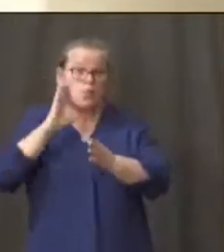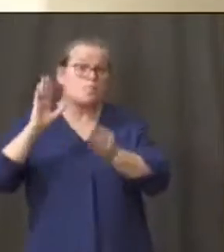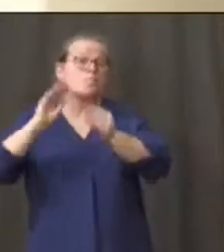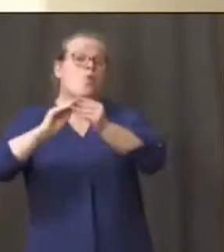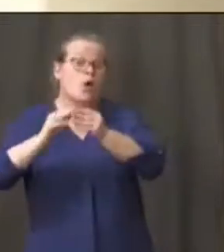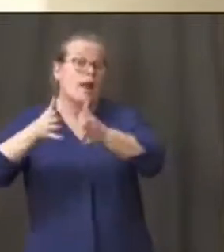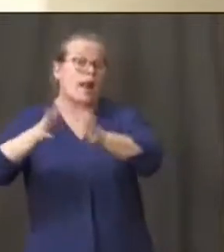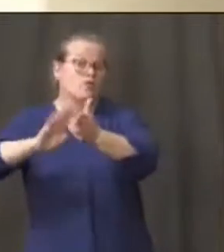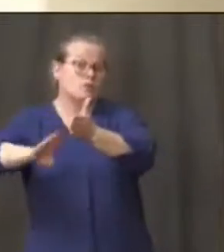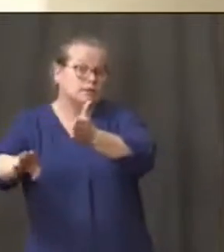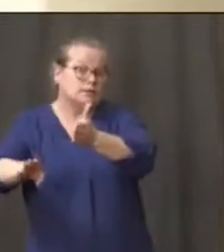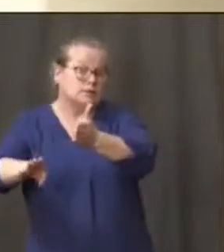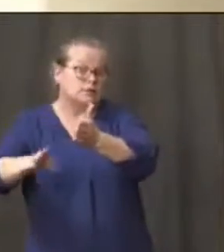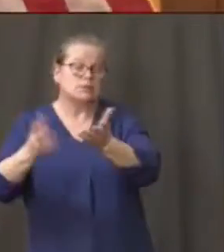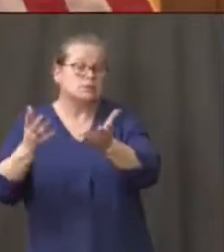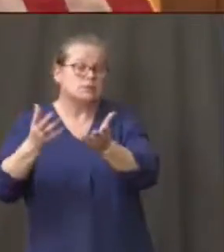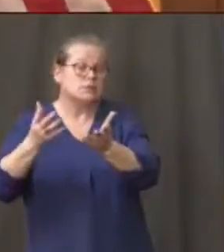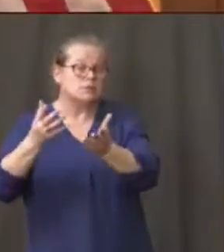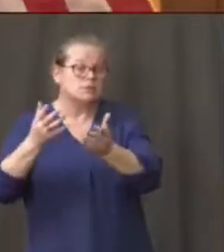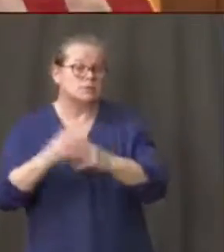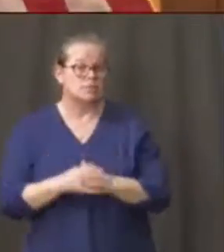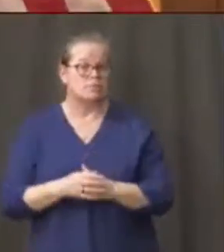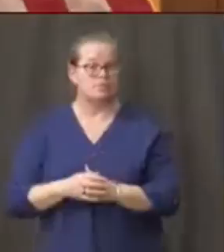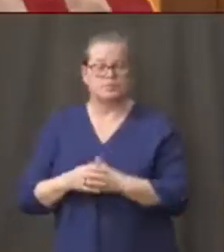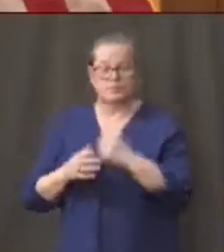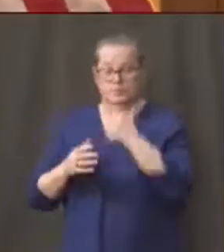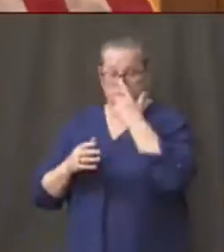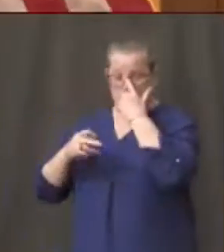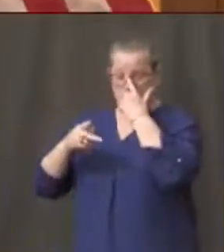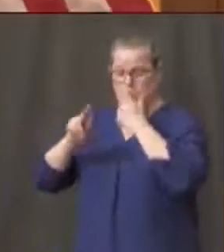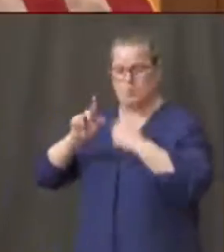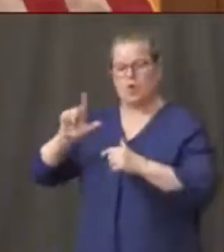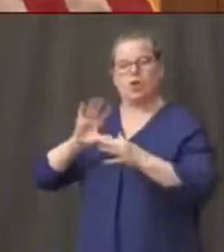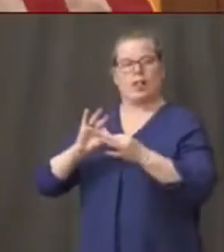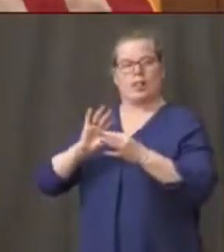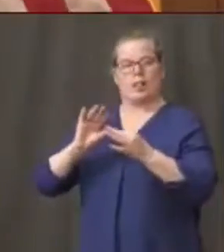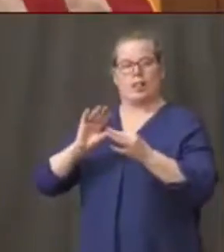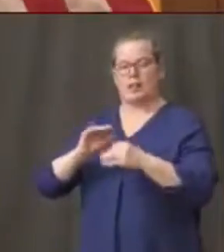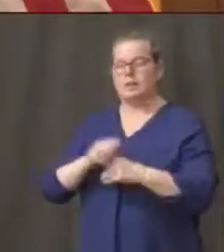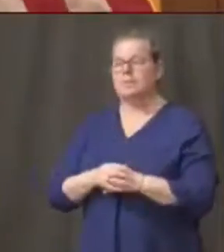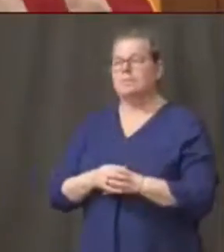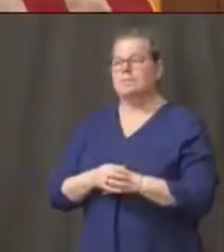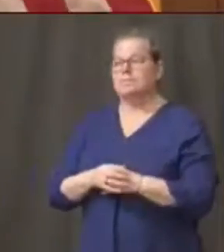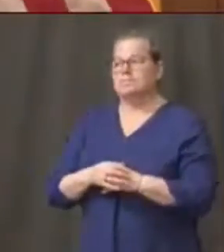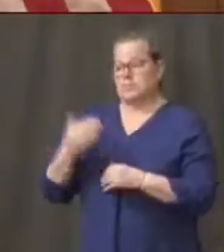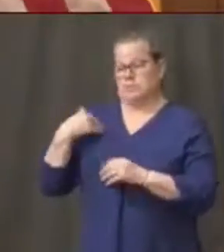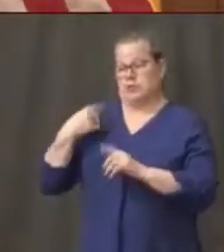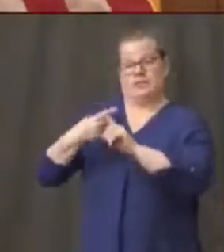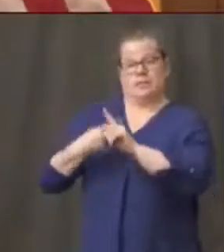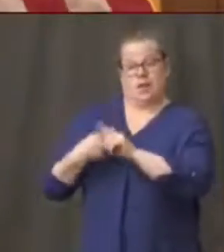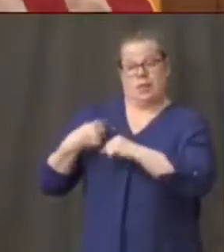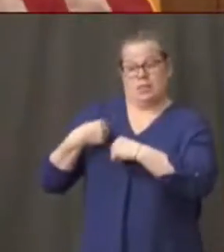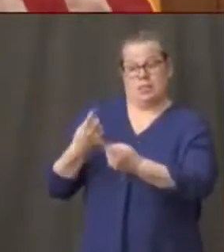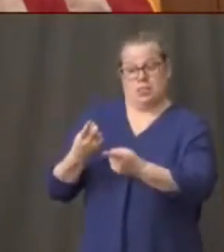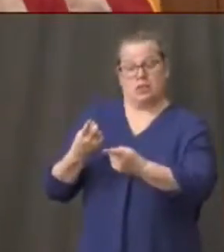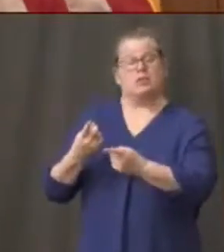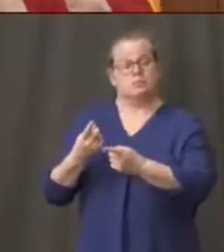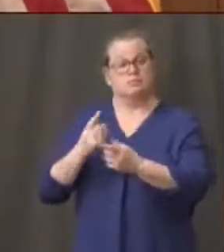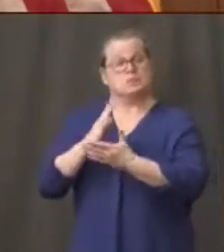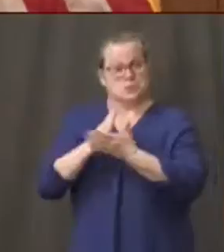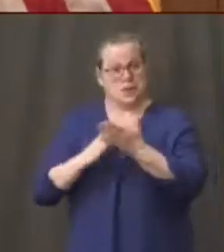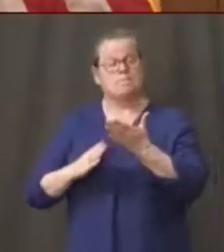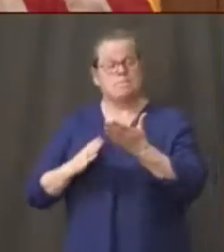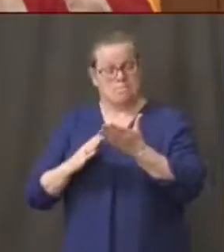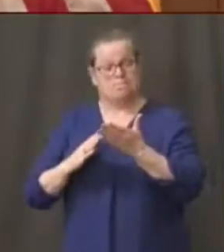uh as you saw in the in the previous month um there has been uh releases that have occurred